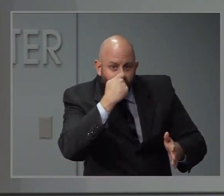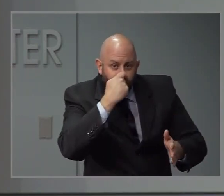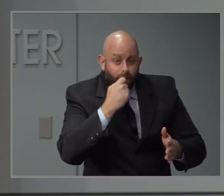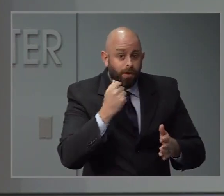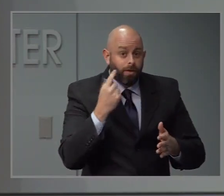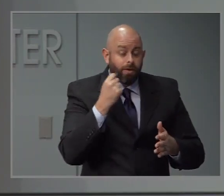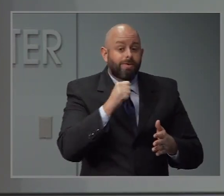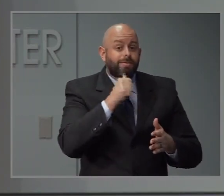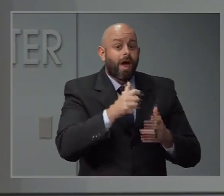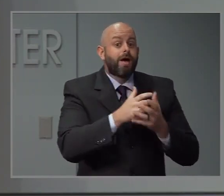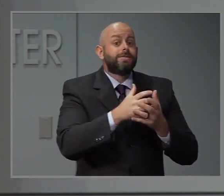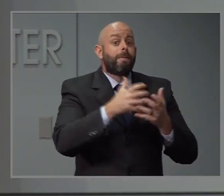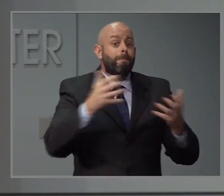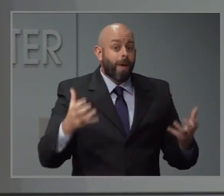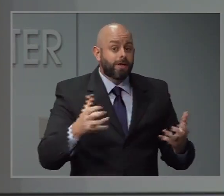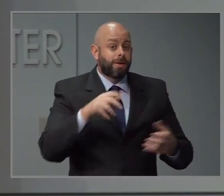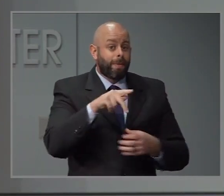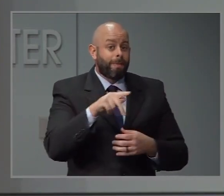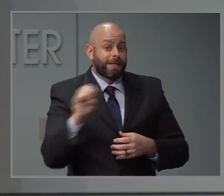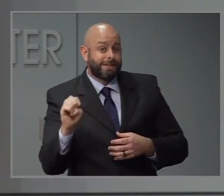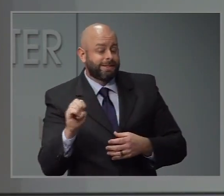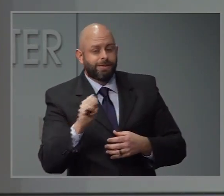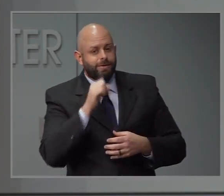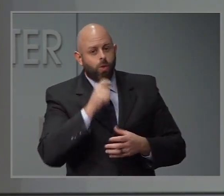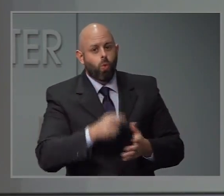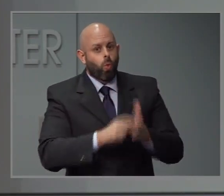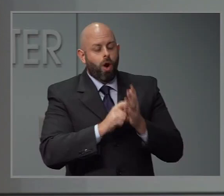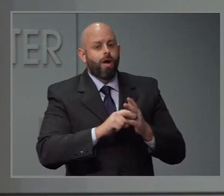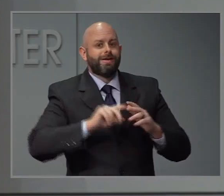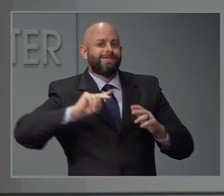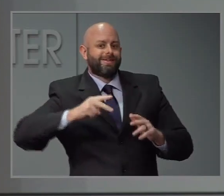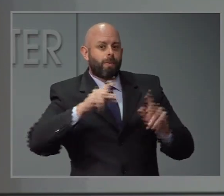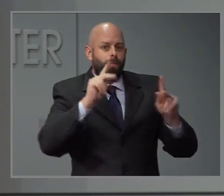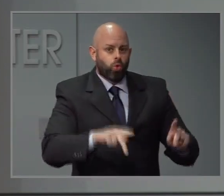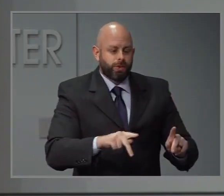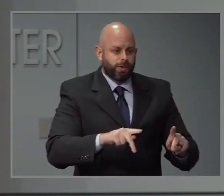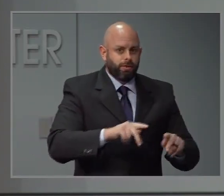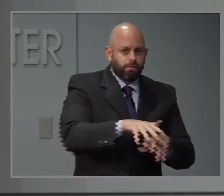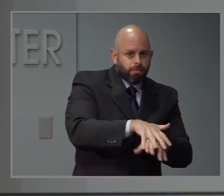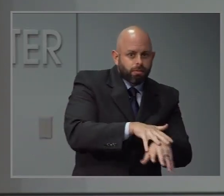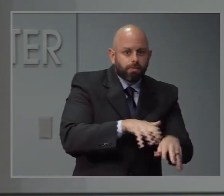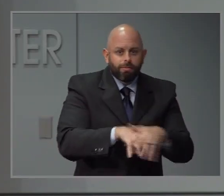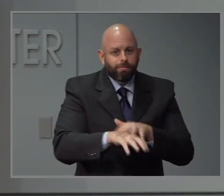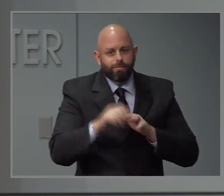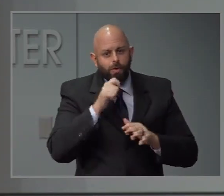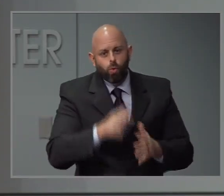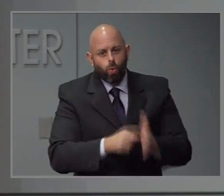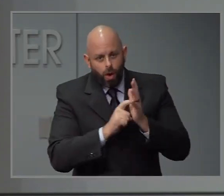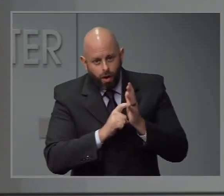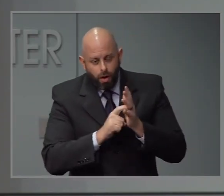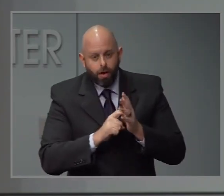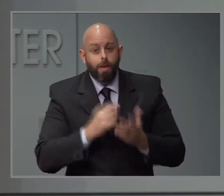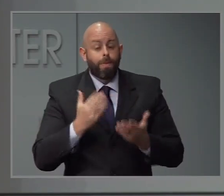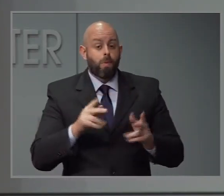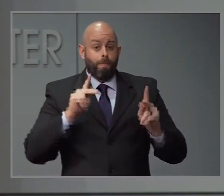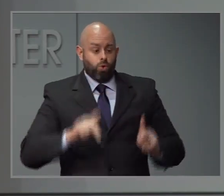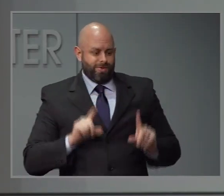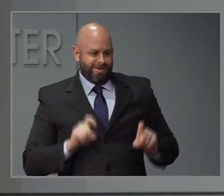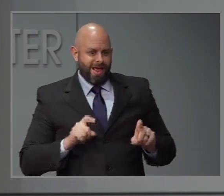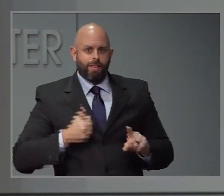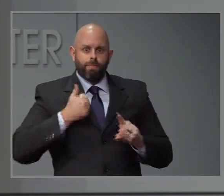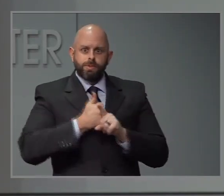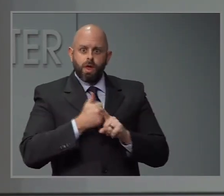take as much personal protective equipment. As we've been talking about for many weeks, personal protective equipment has been a real challenge